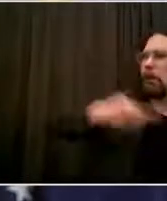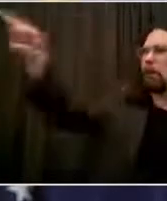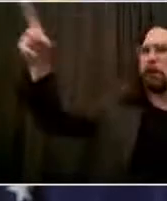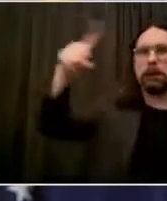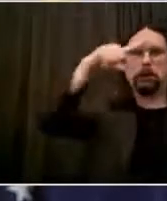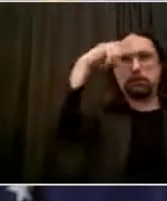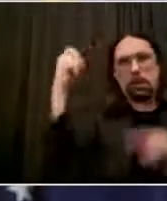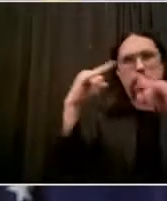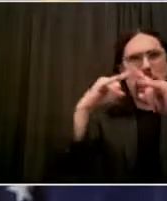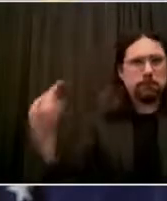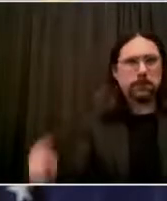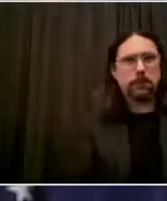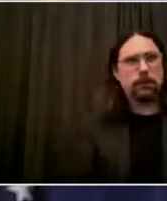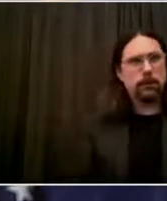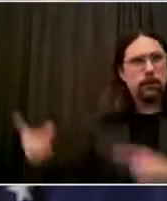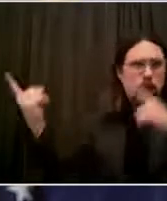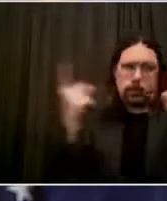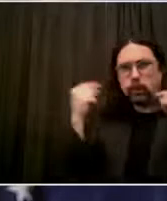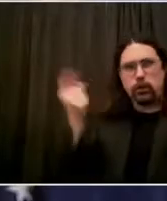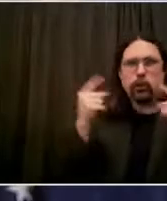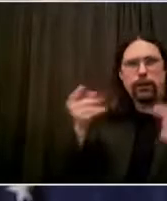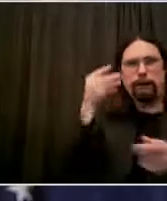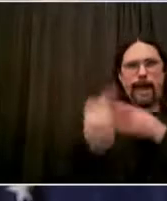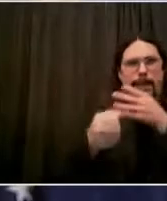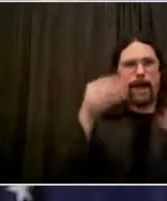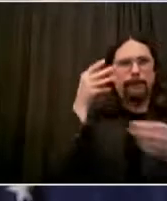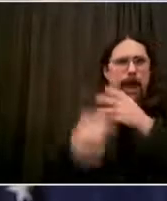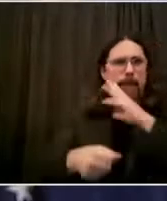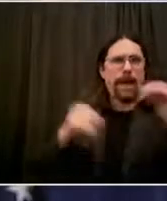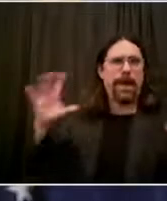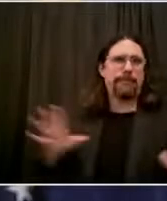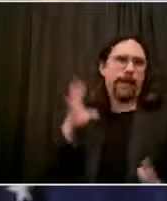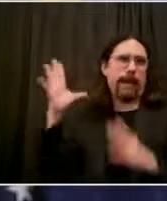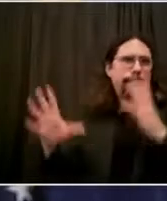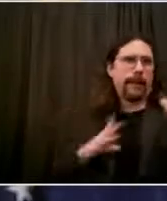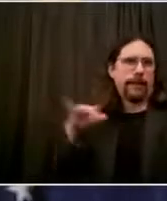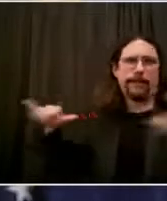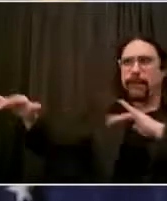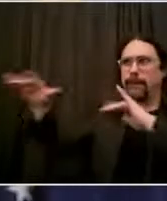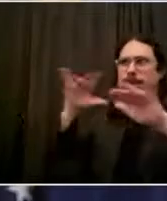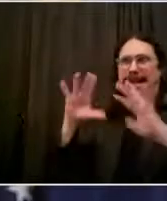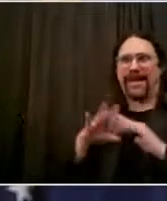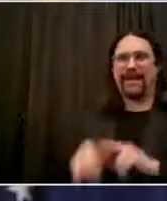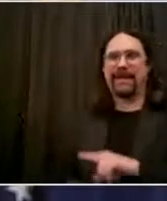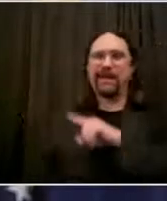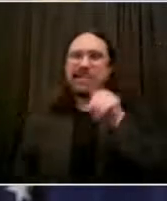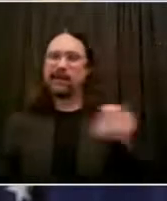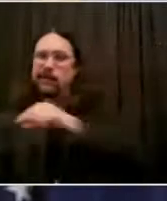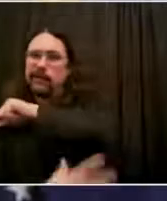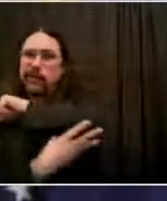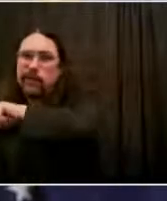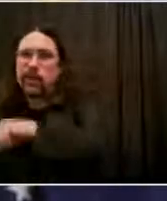and they've been lacking. And we have to do everything we can to address that gap.